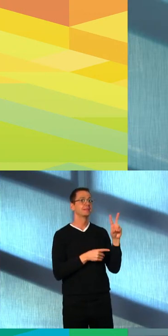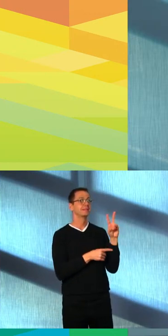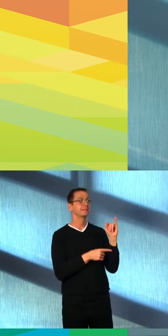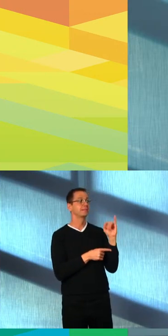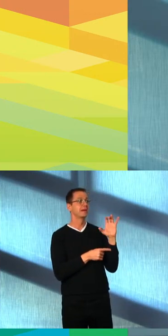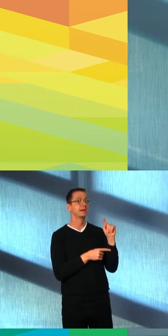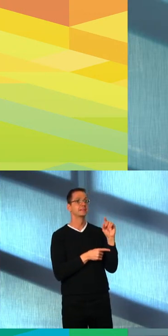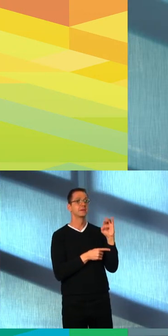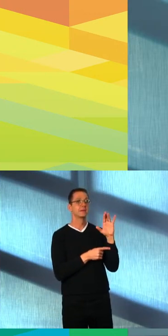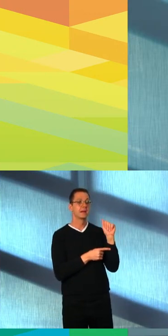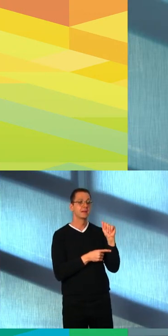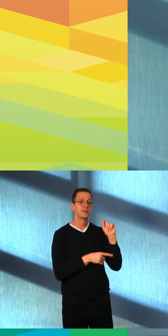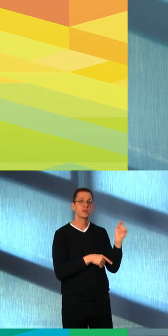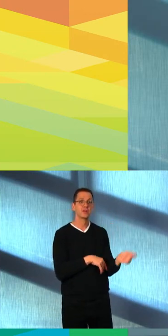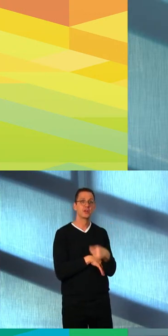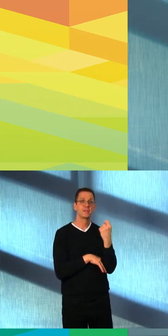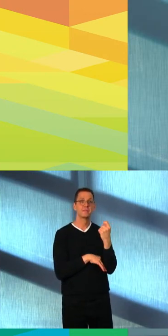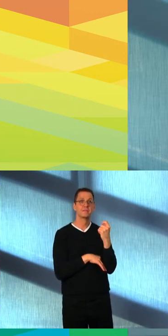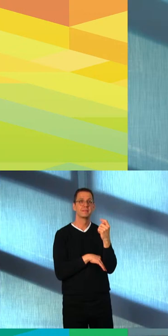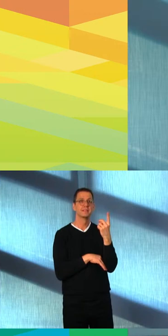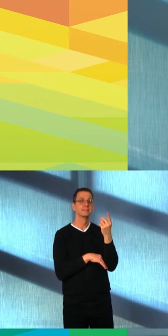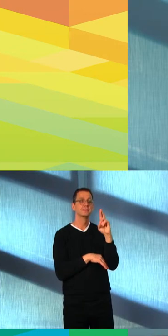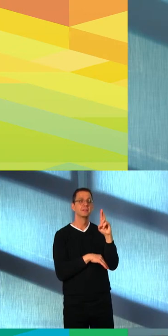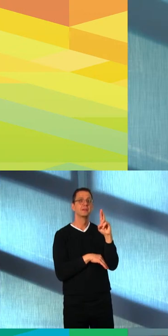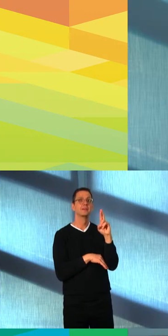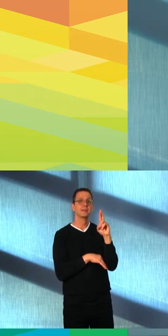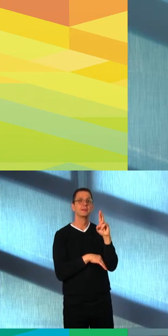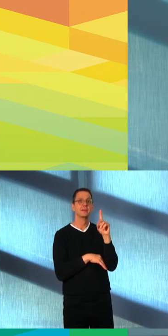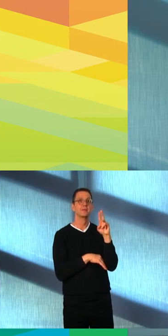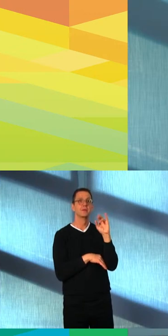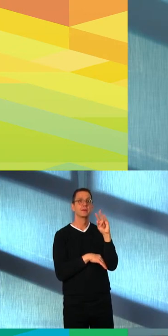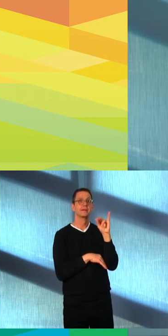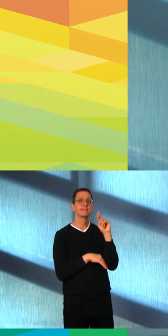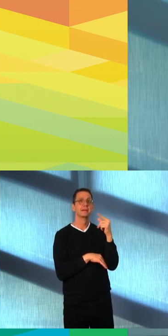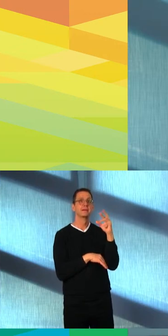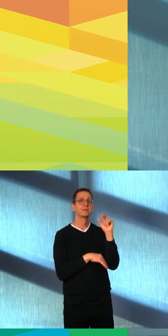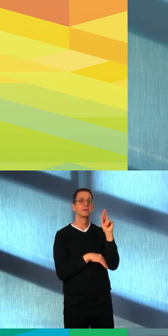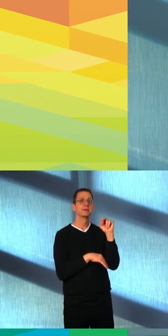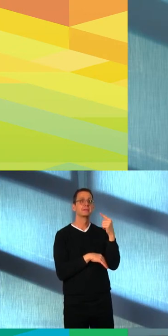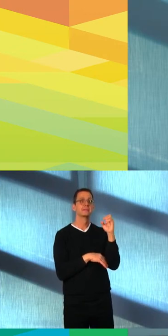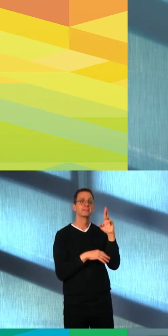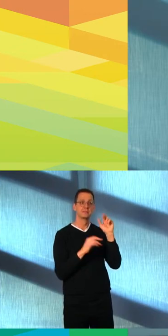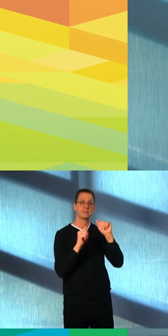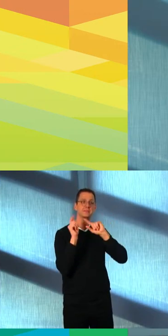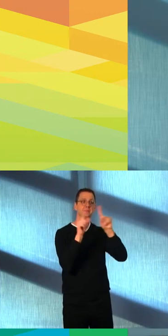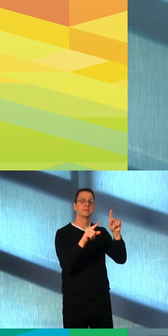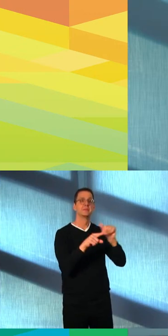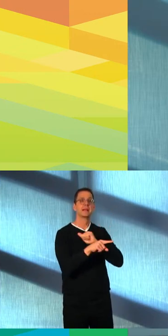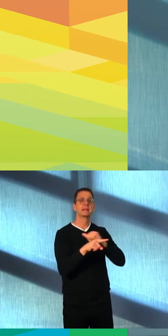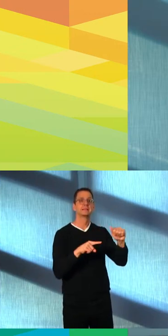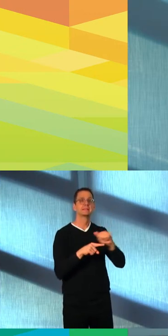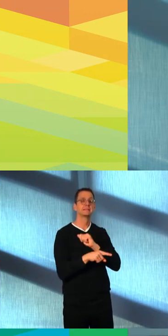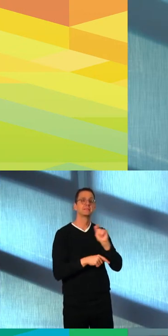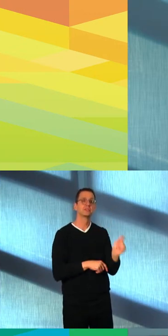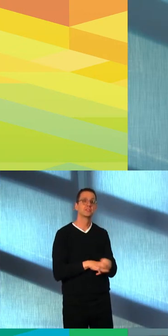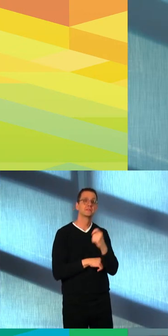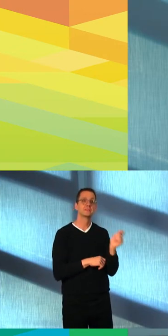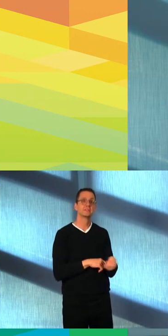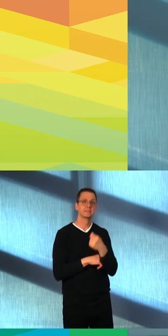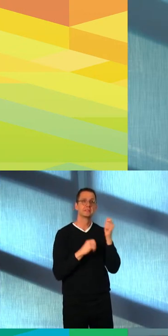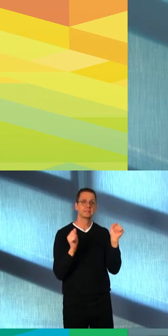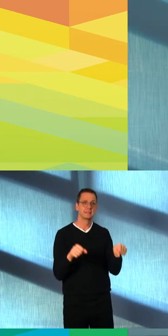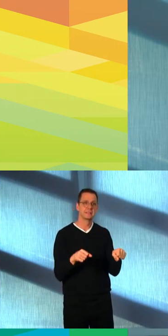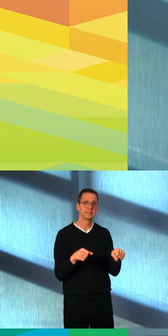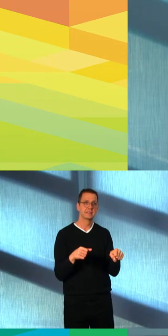These included low-intensity fitness activities at City facilities, and most recently, Aquafit at the Kinsman Sports Centre.